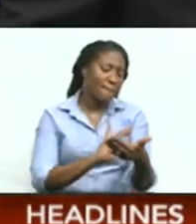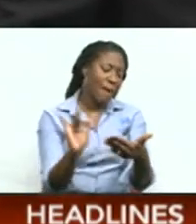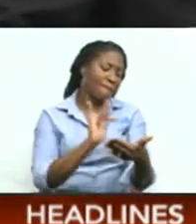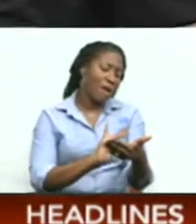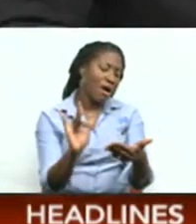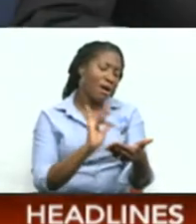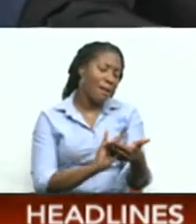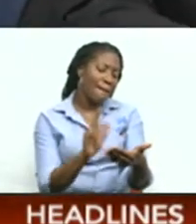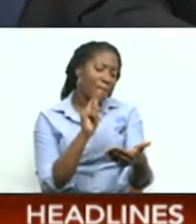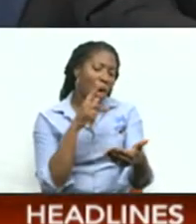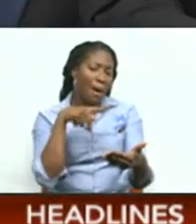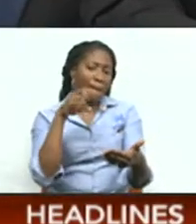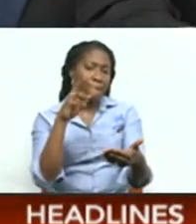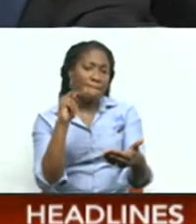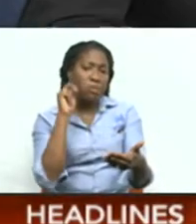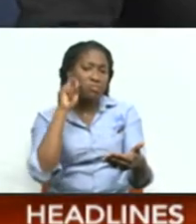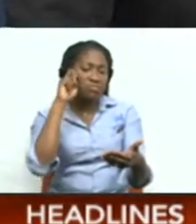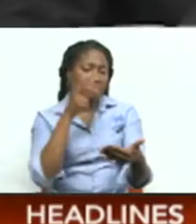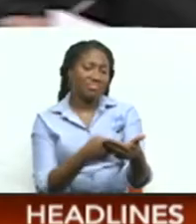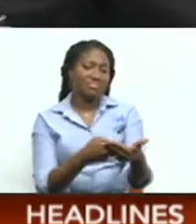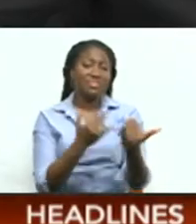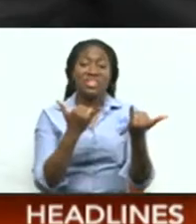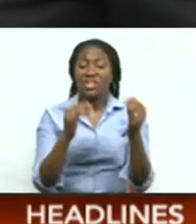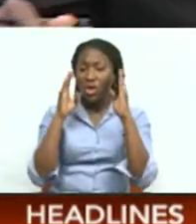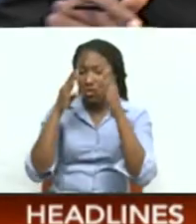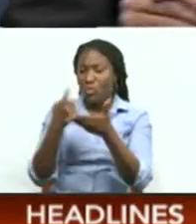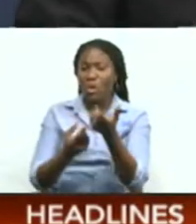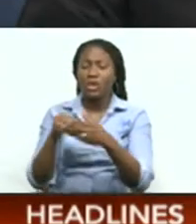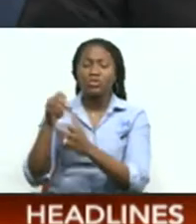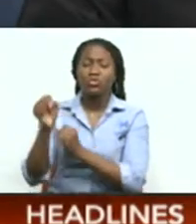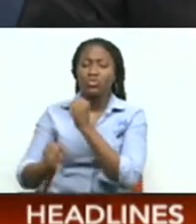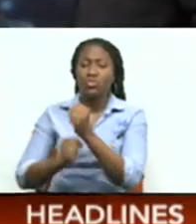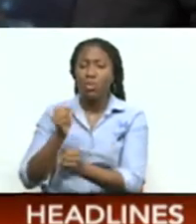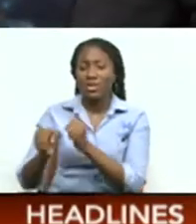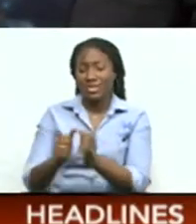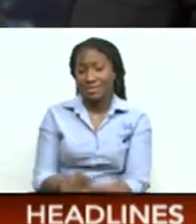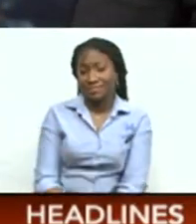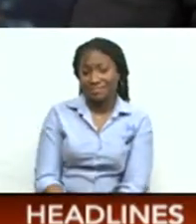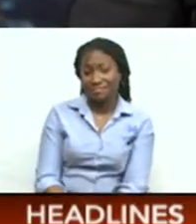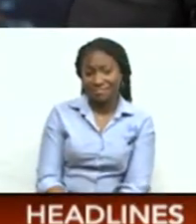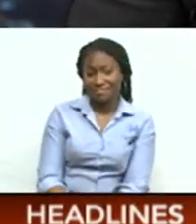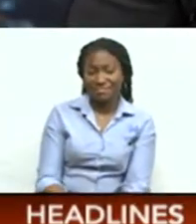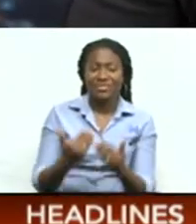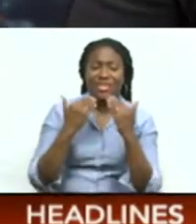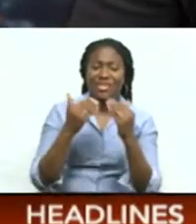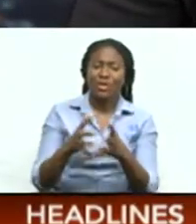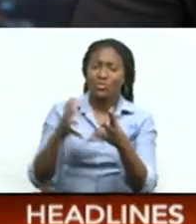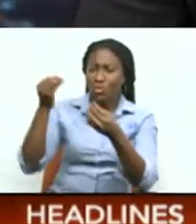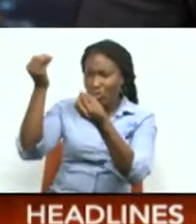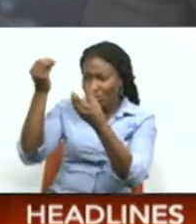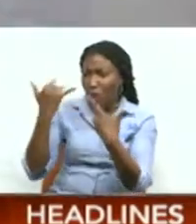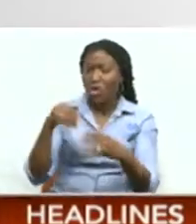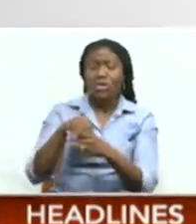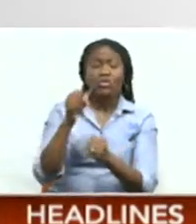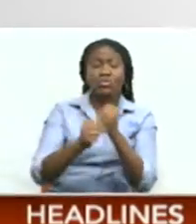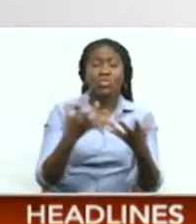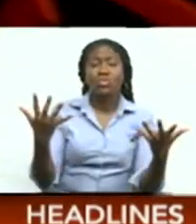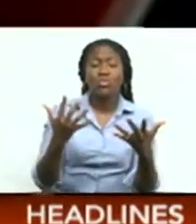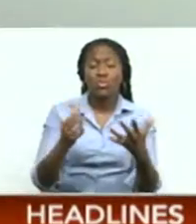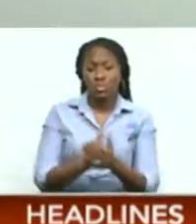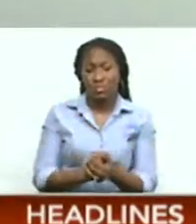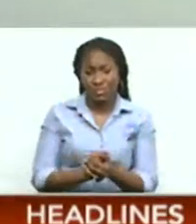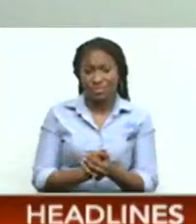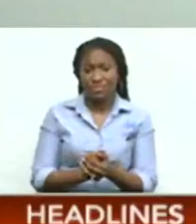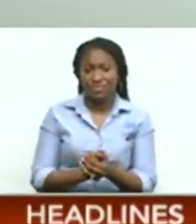some are watching pornography Let's hand you over now to Justin Marie to see what's coming up in sport Thank you very much Ryan Here's what's coming up is somewhat